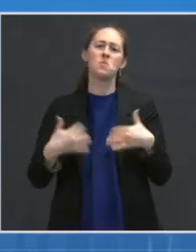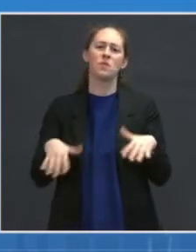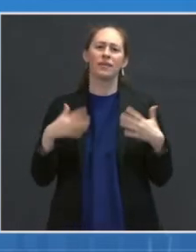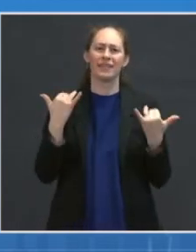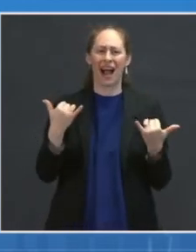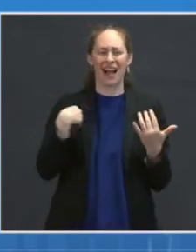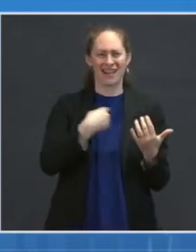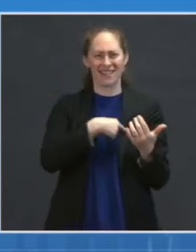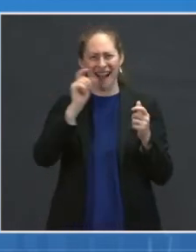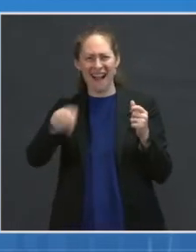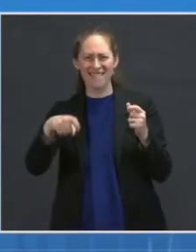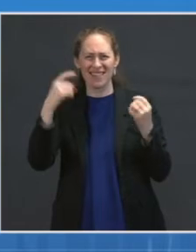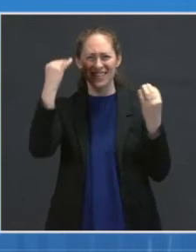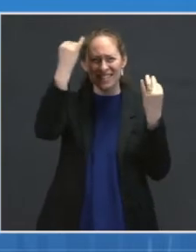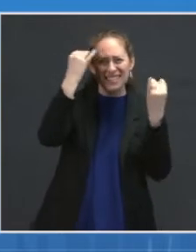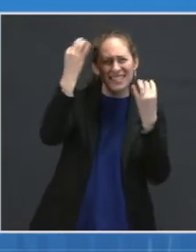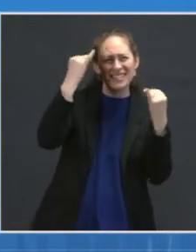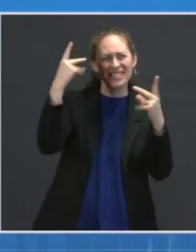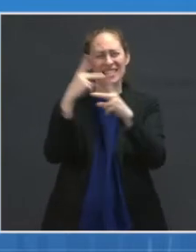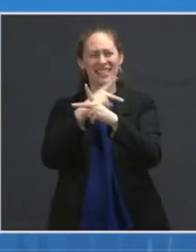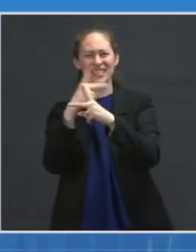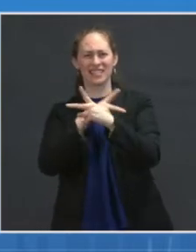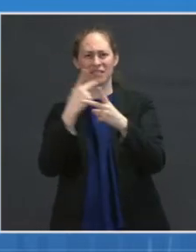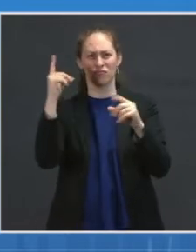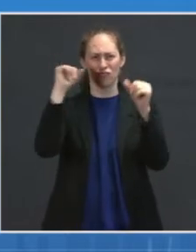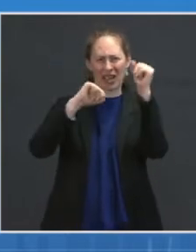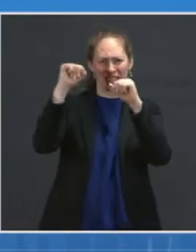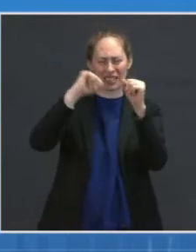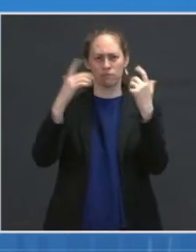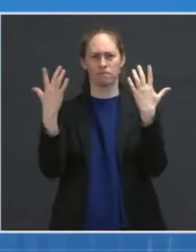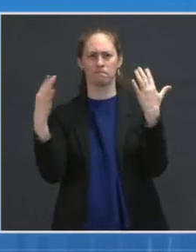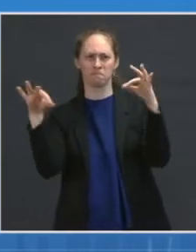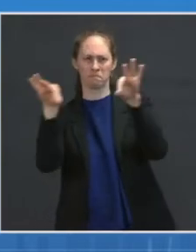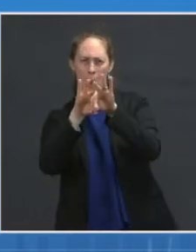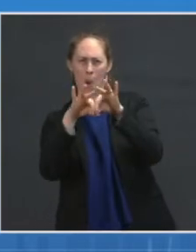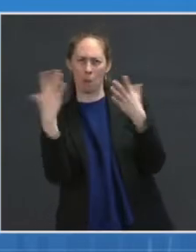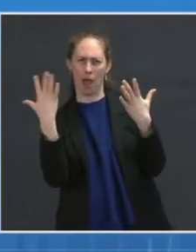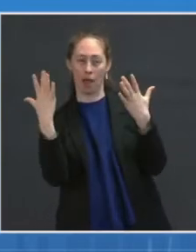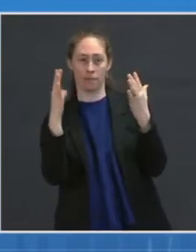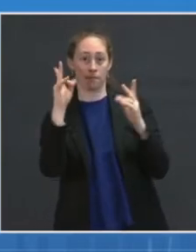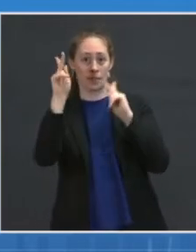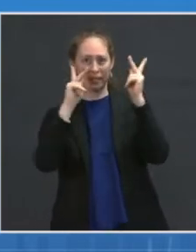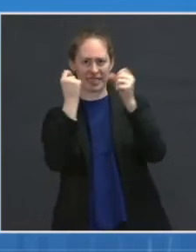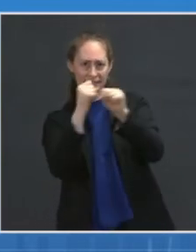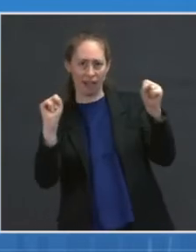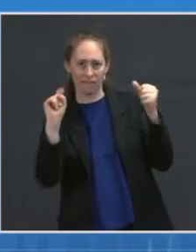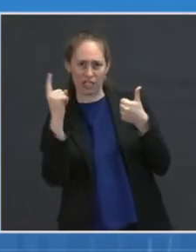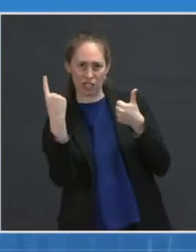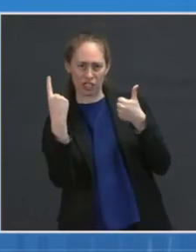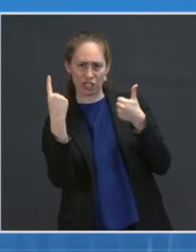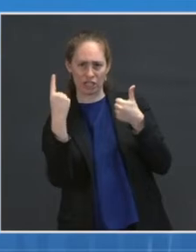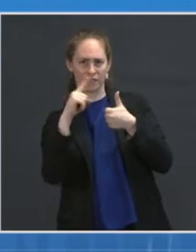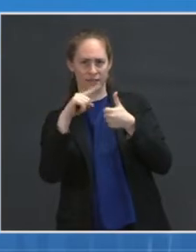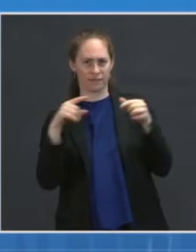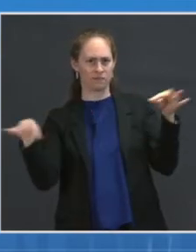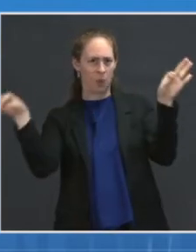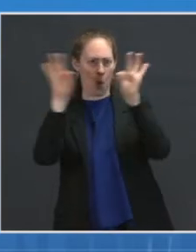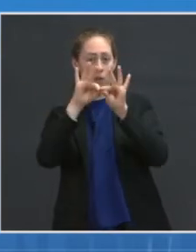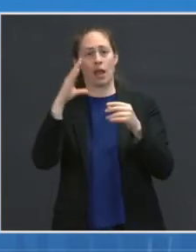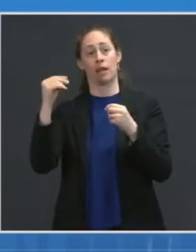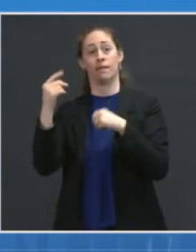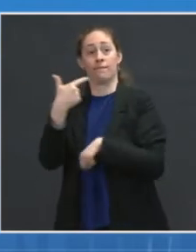personnel, preservation of the vaccines and supplies, and constant communication with the states.